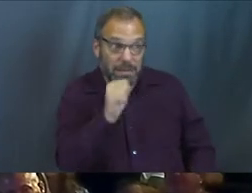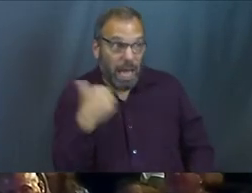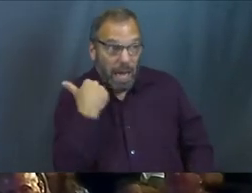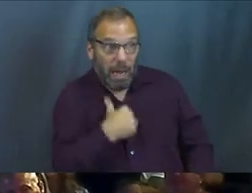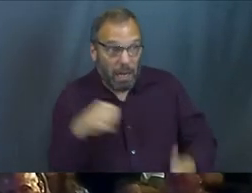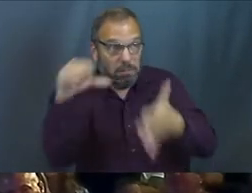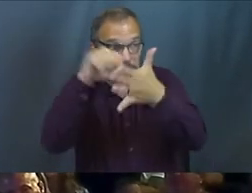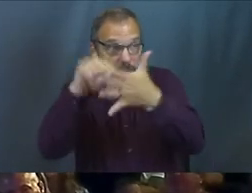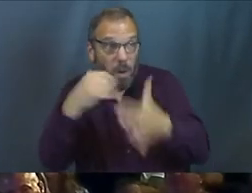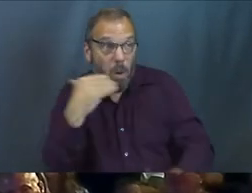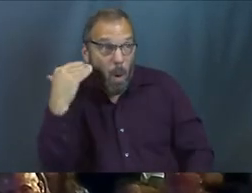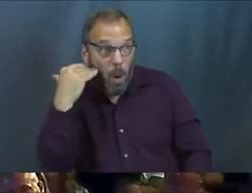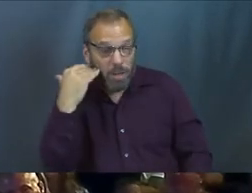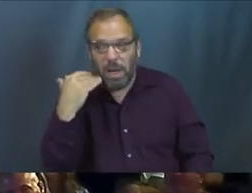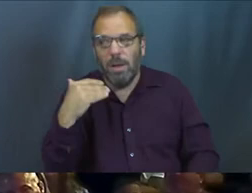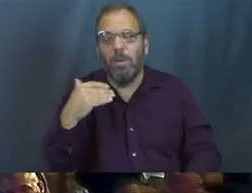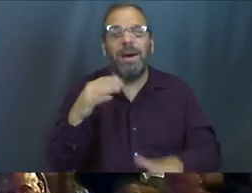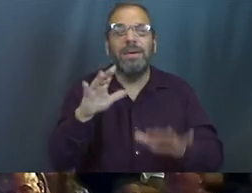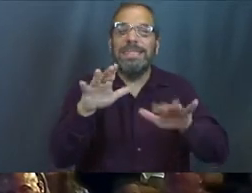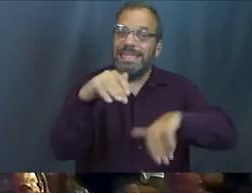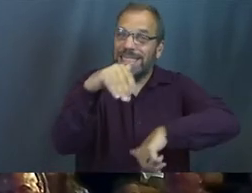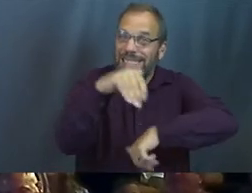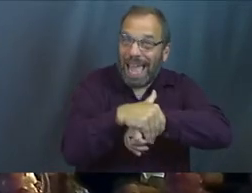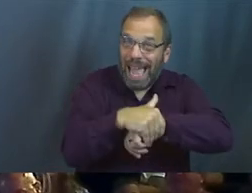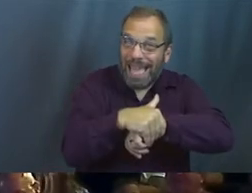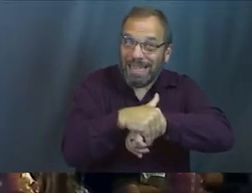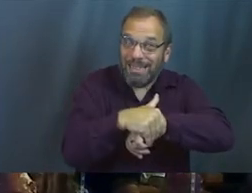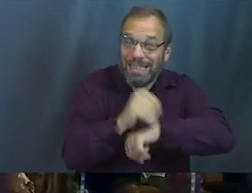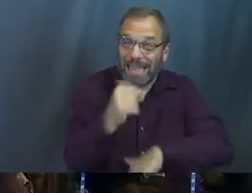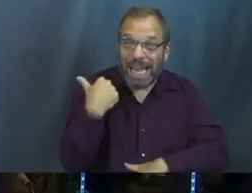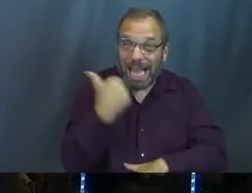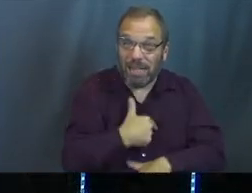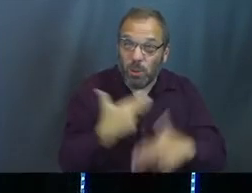what mean? Well, tonight, it wasn't us. You know what mean? Maybe other times?